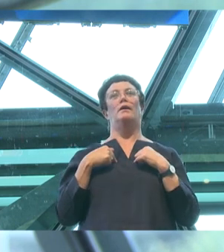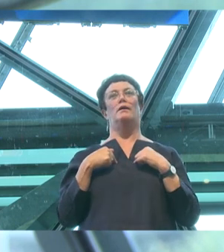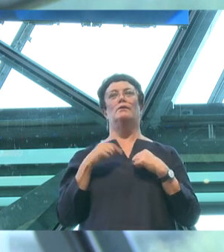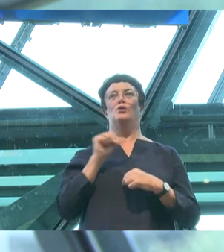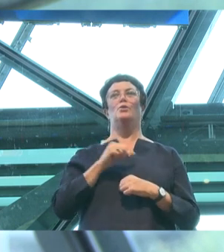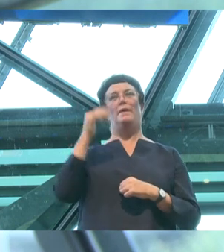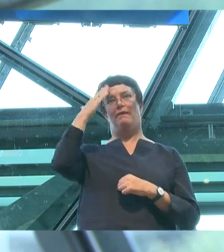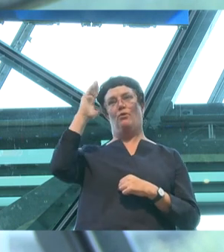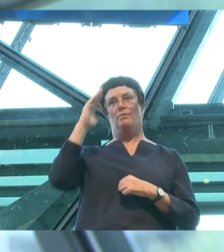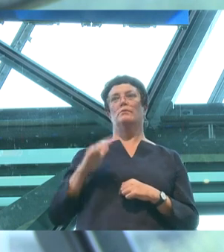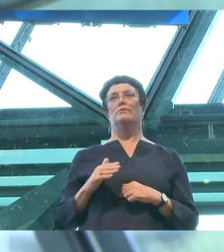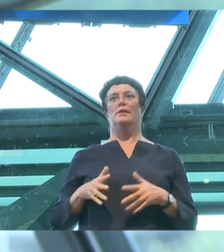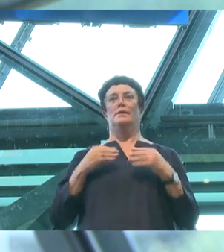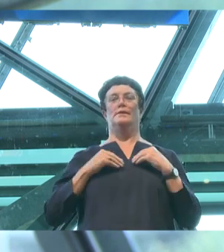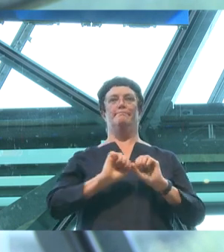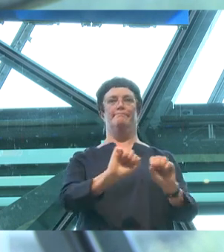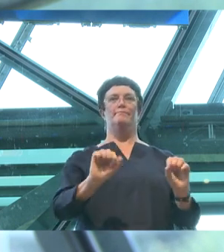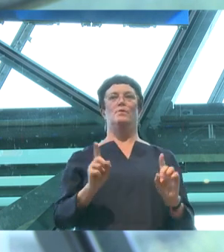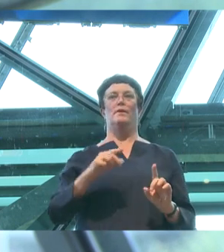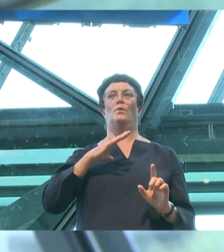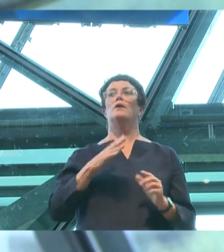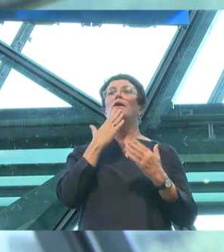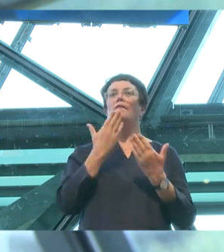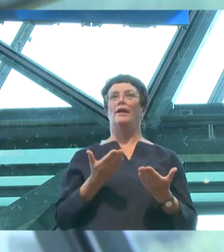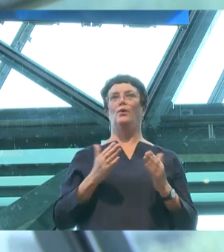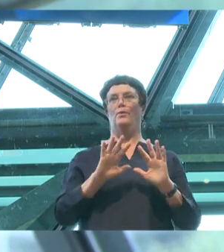Thank you. Thank you.